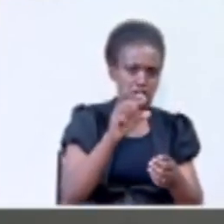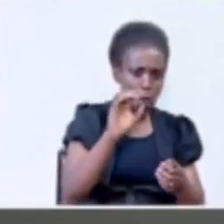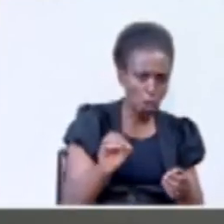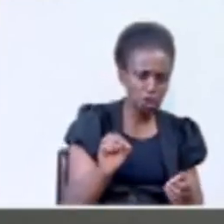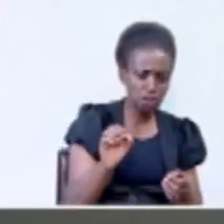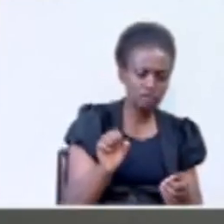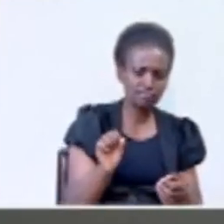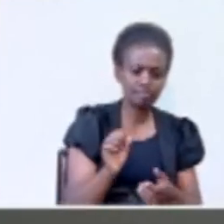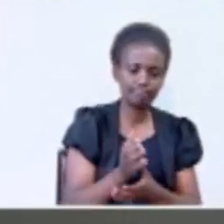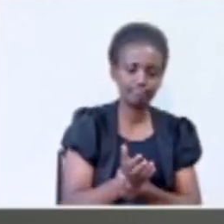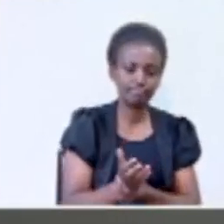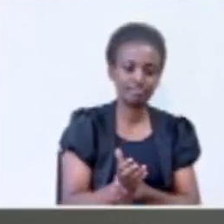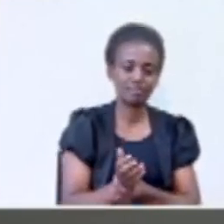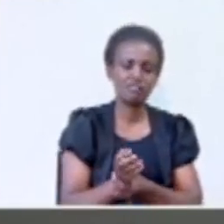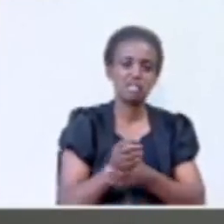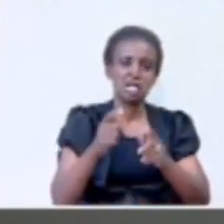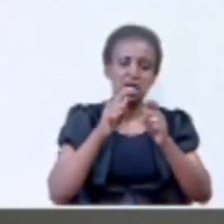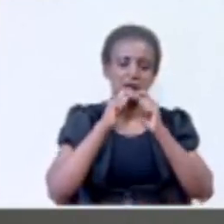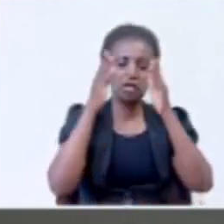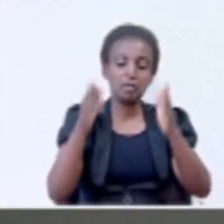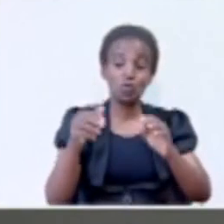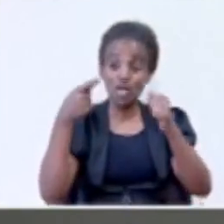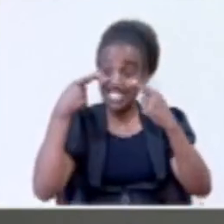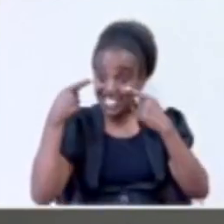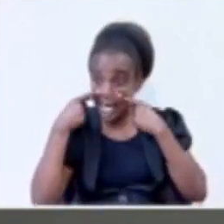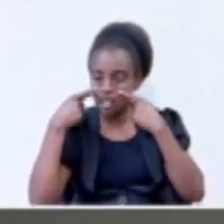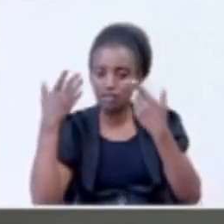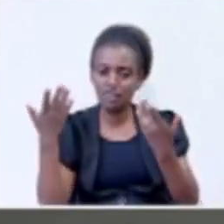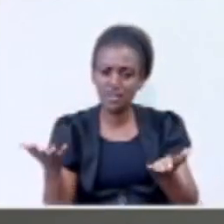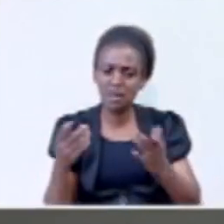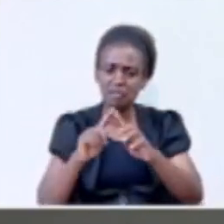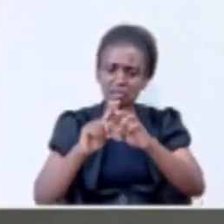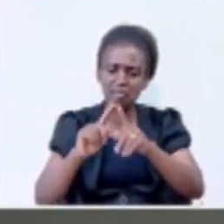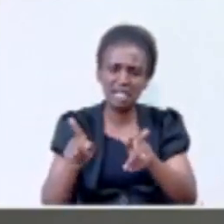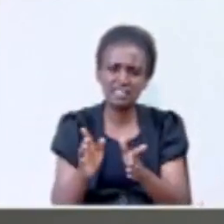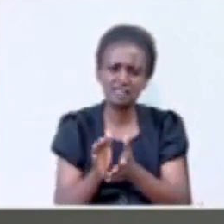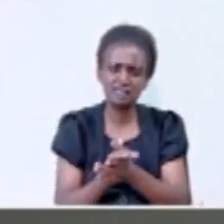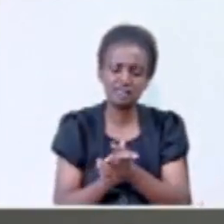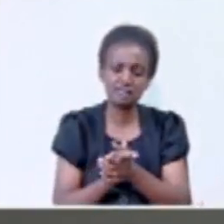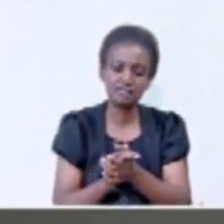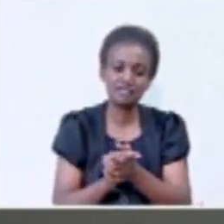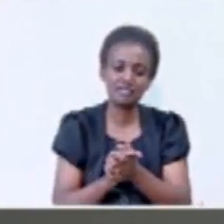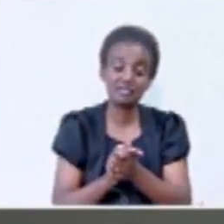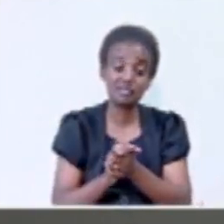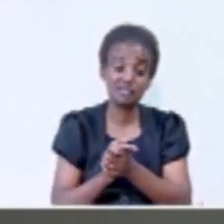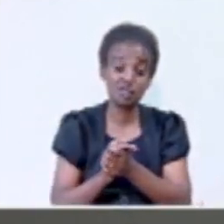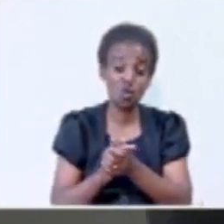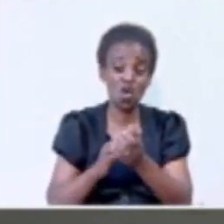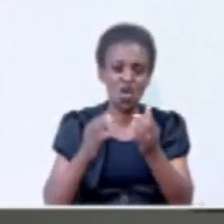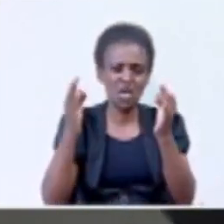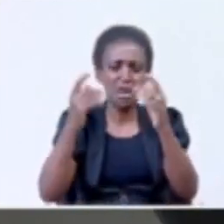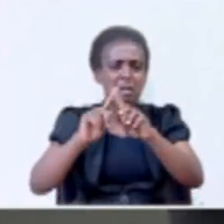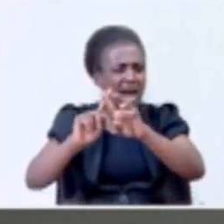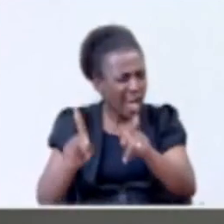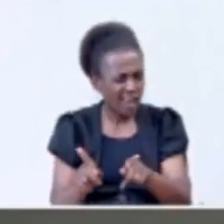journalists are able to see battalions and all kinds of things. But,